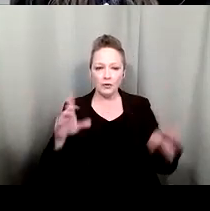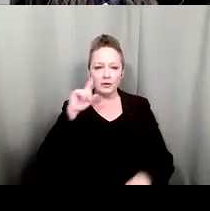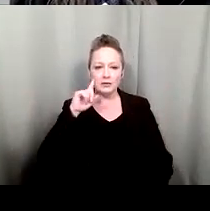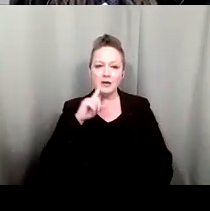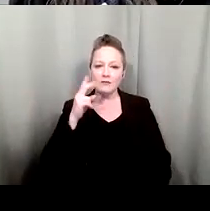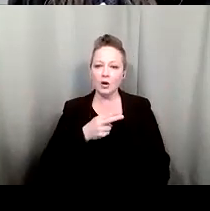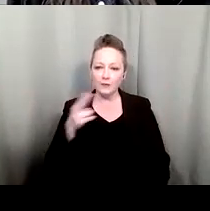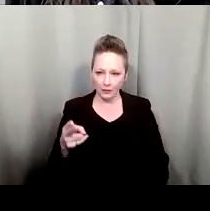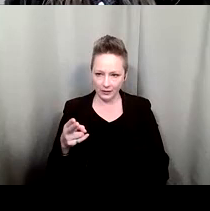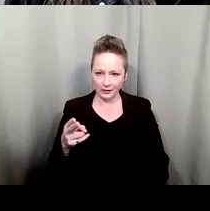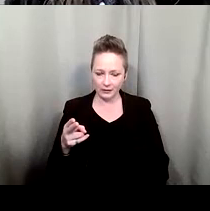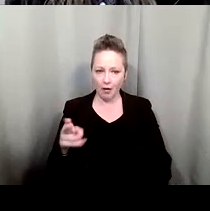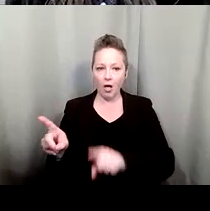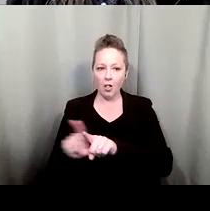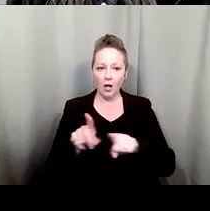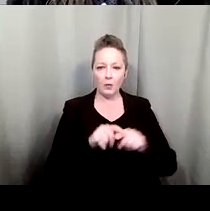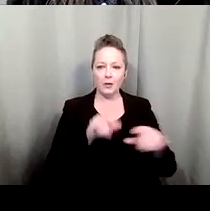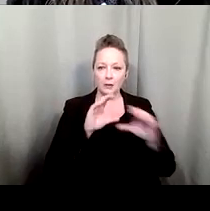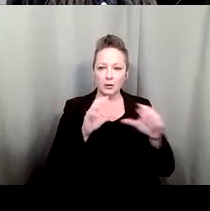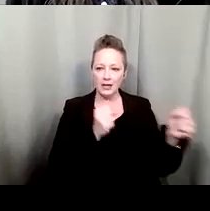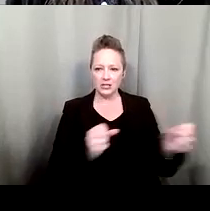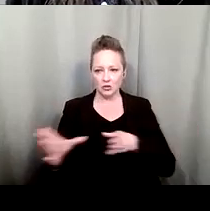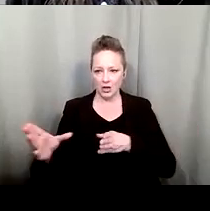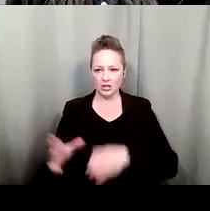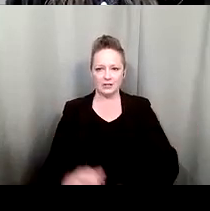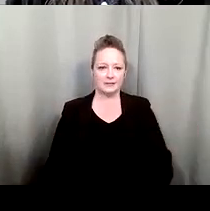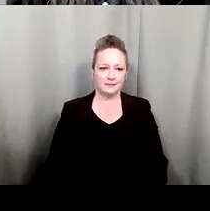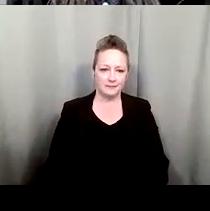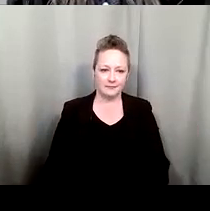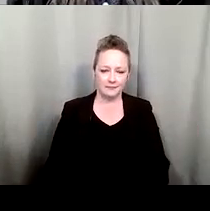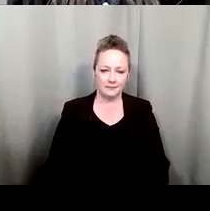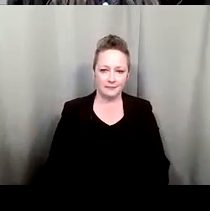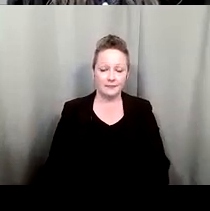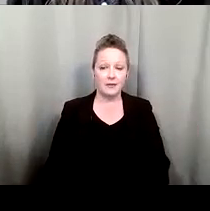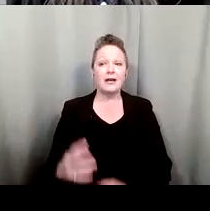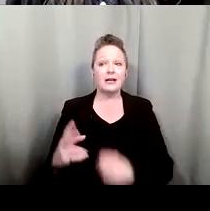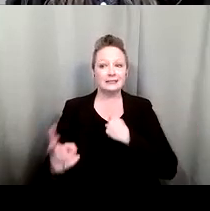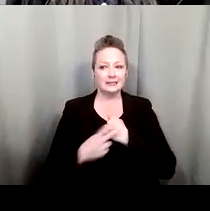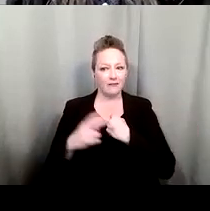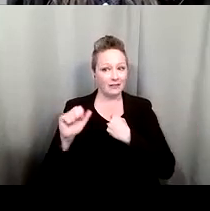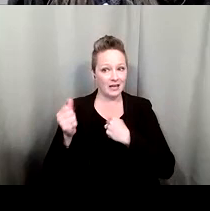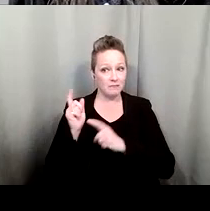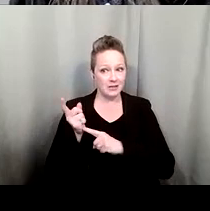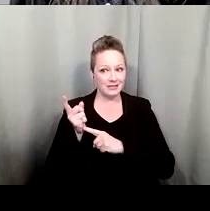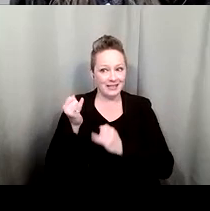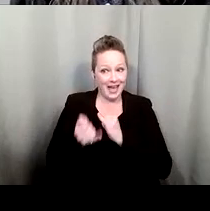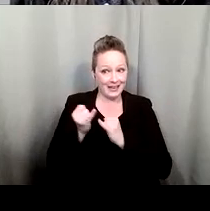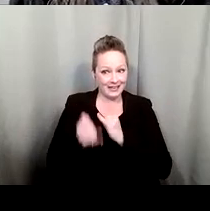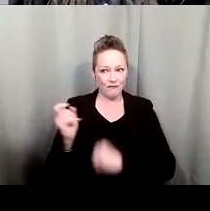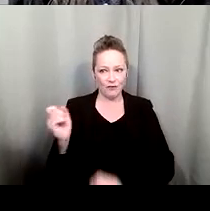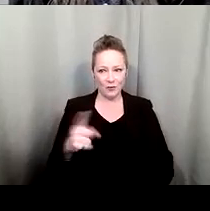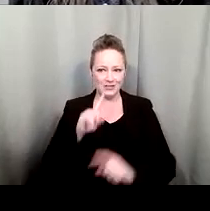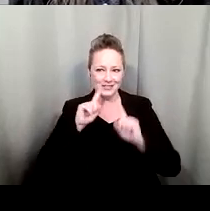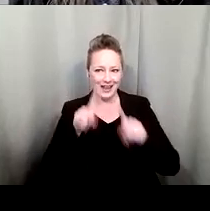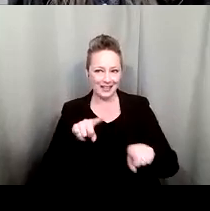along with communication strategies. We will also save 10 minutes at the end of the hour for a question and answer session